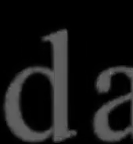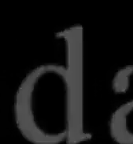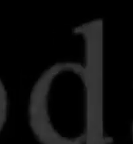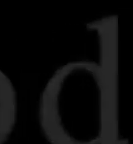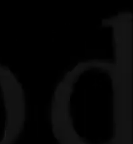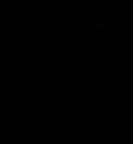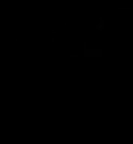have one. the Thank you.